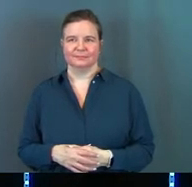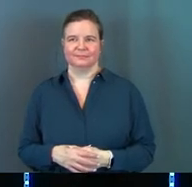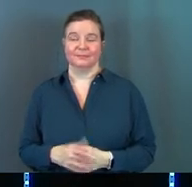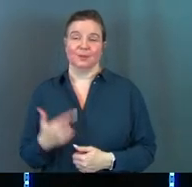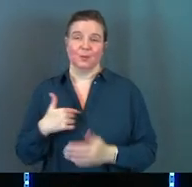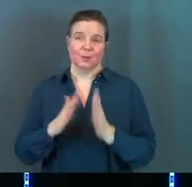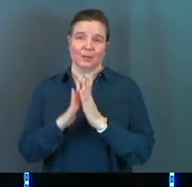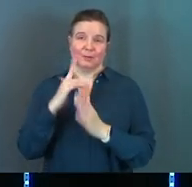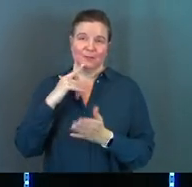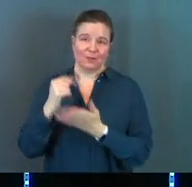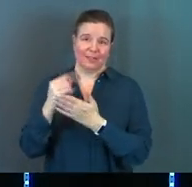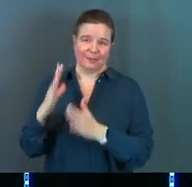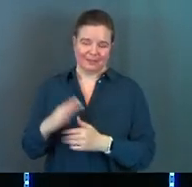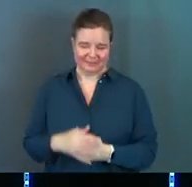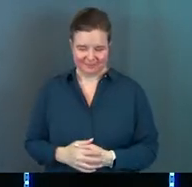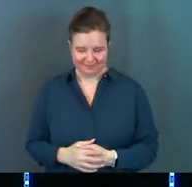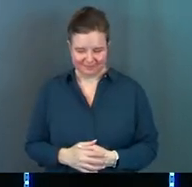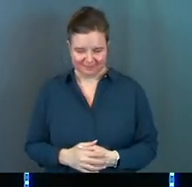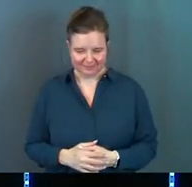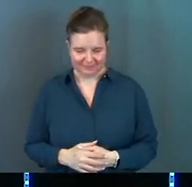We pray for the therapist.